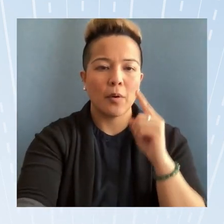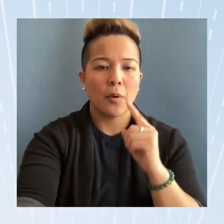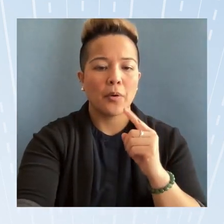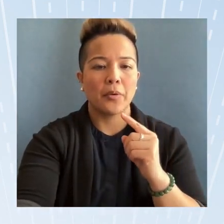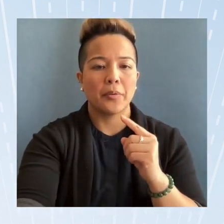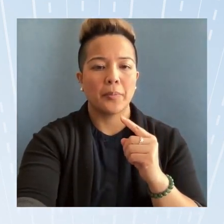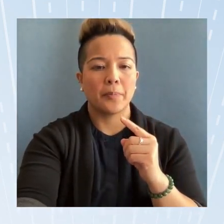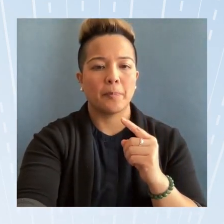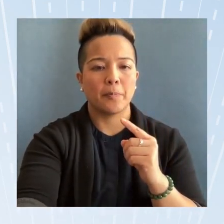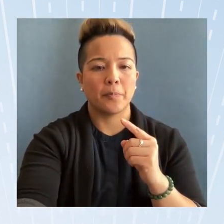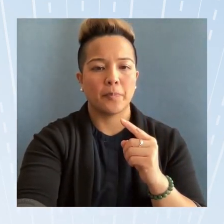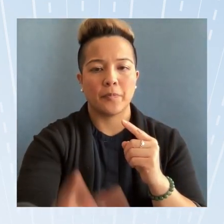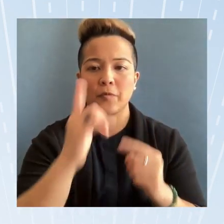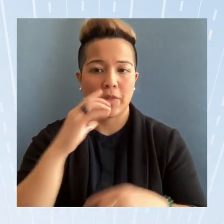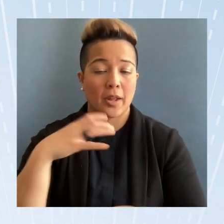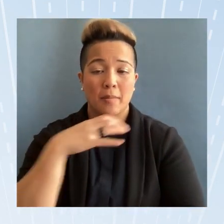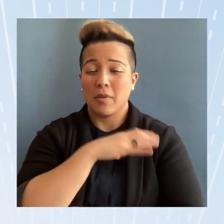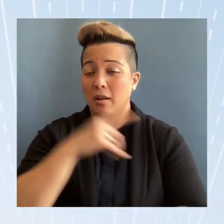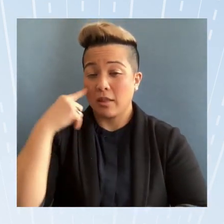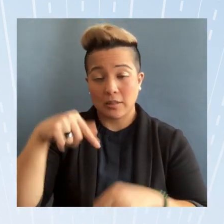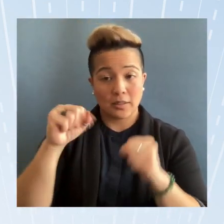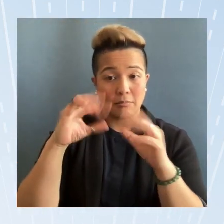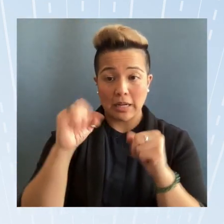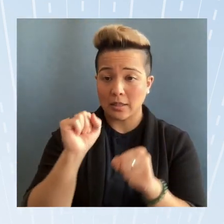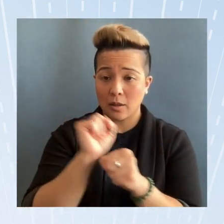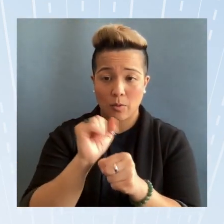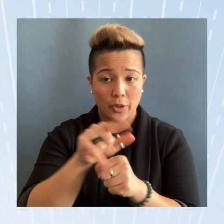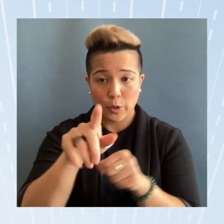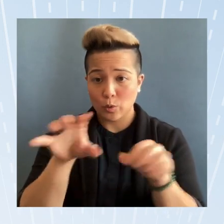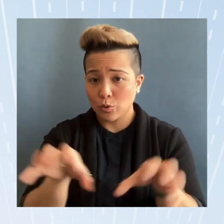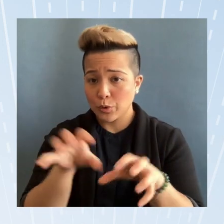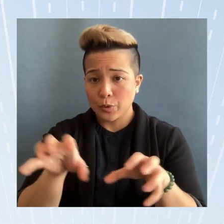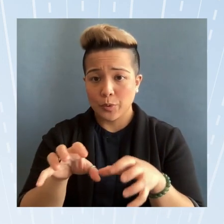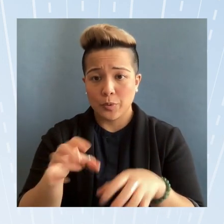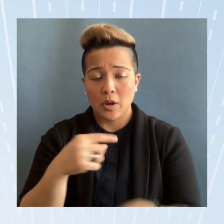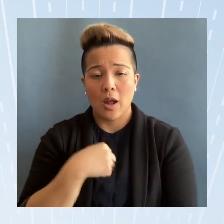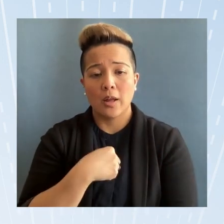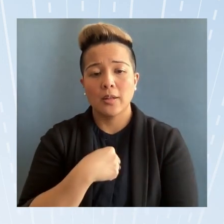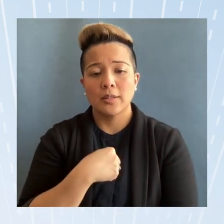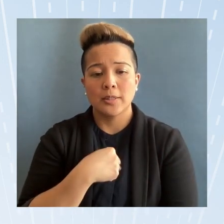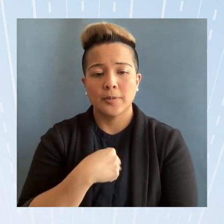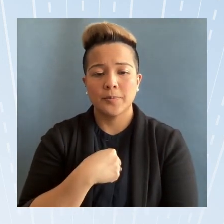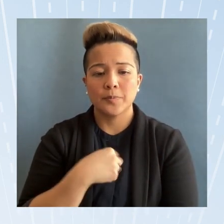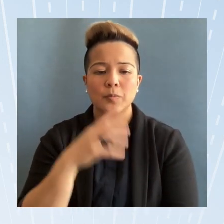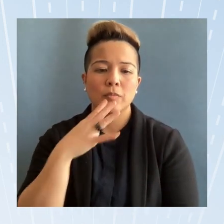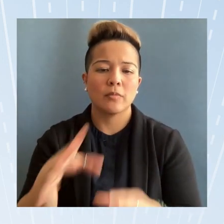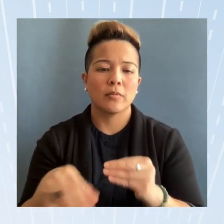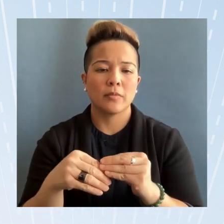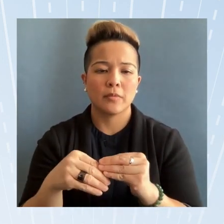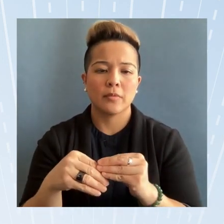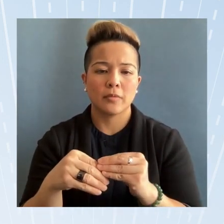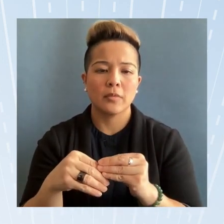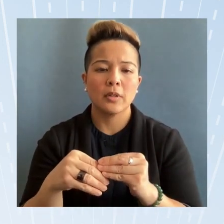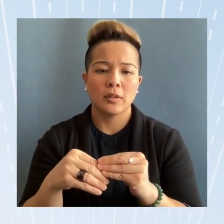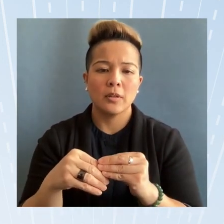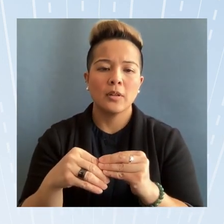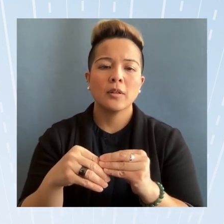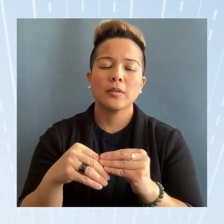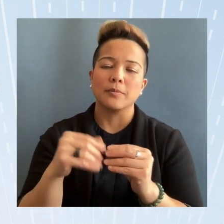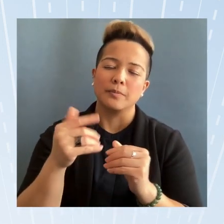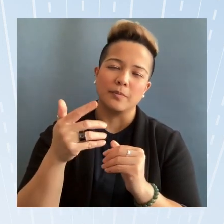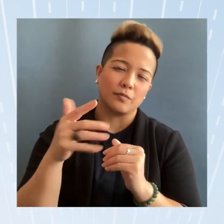I I think it's amazing the work that you do I I will add that it's sort of